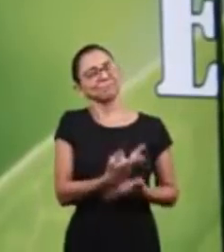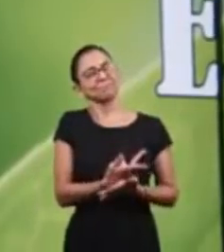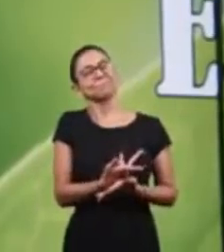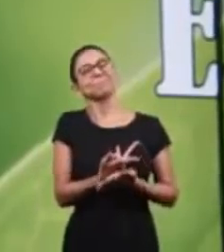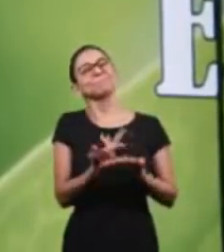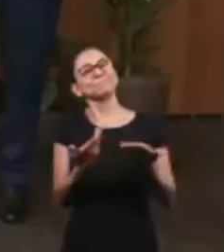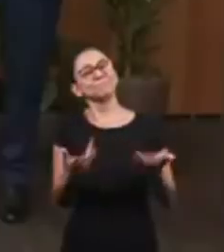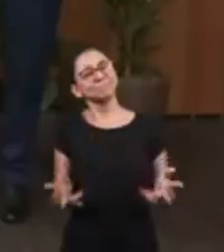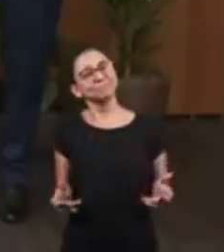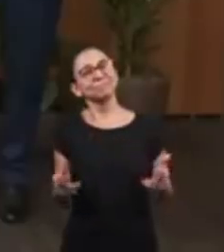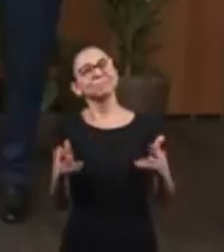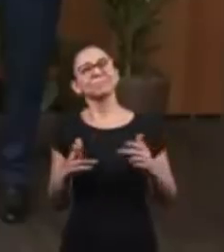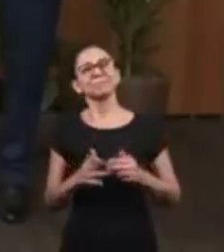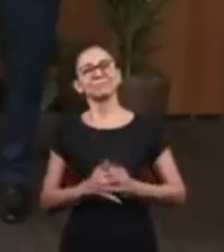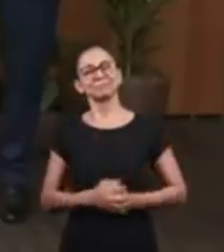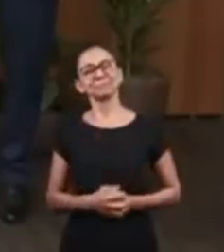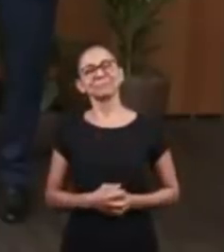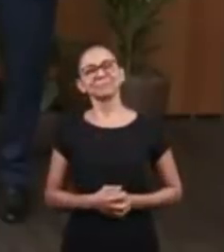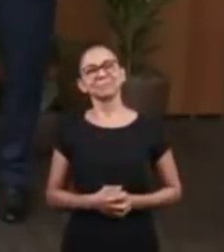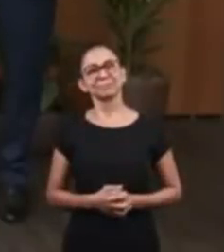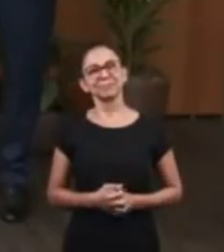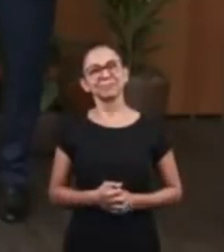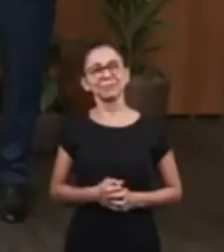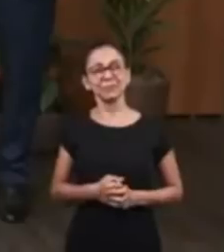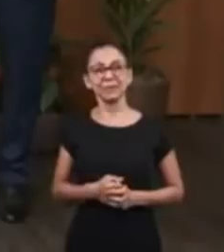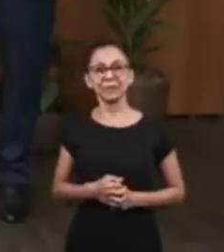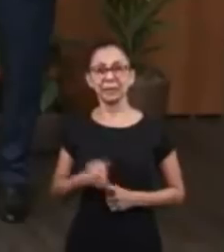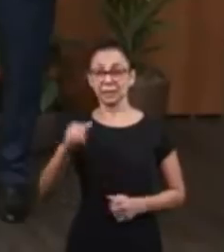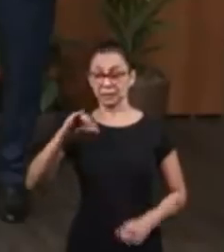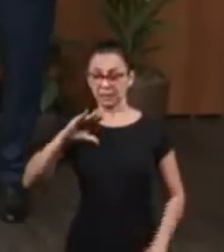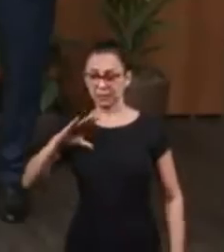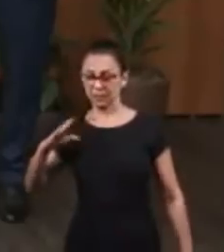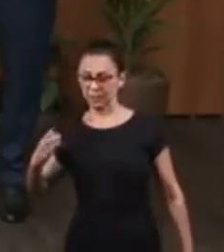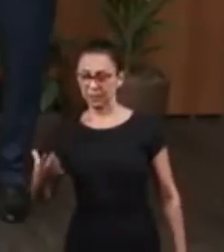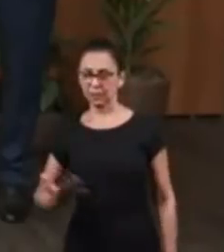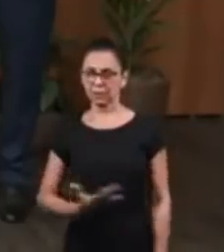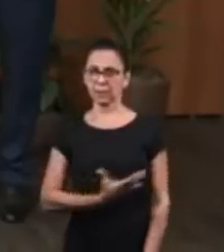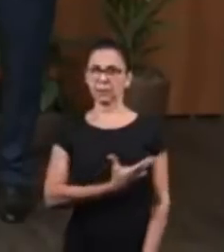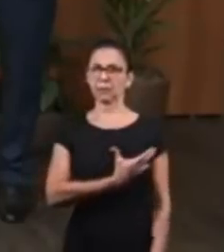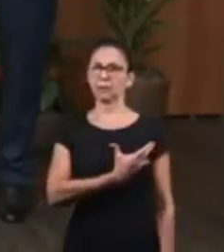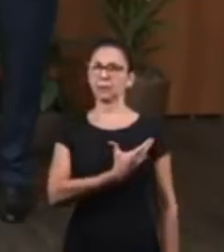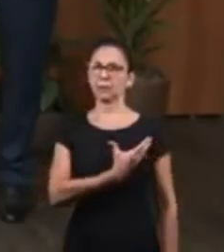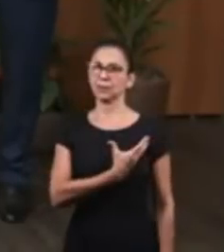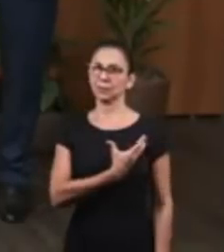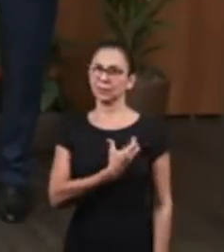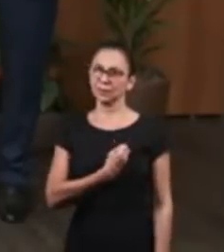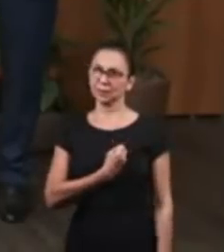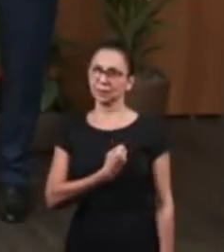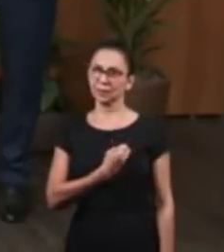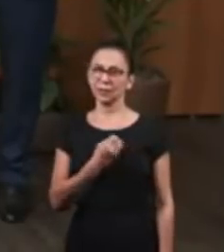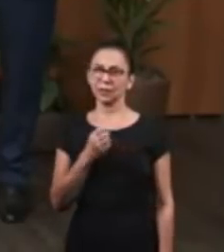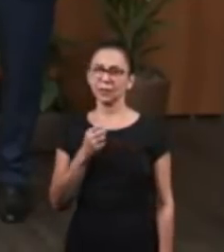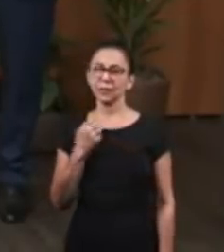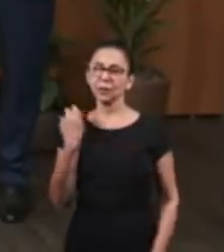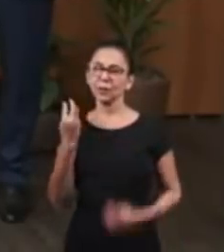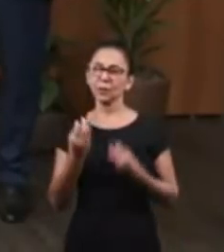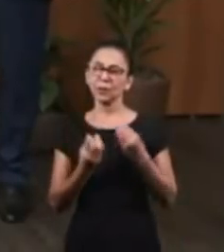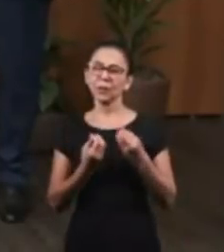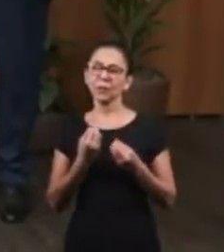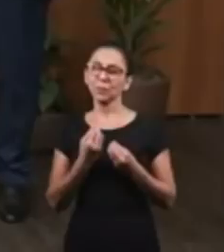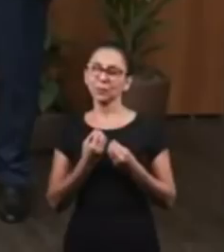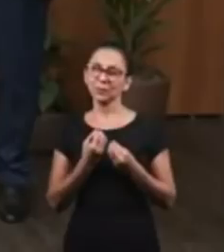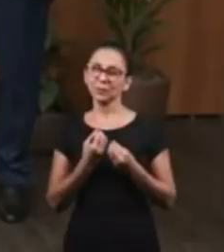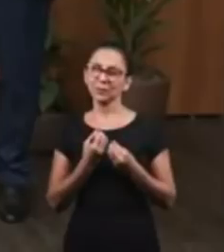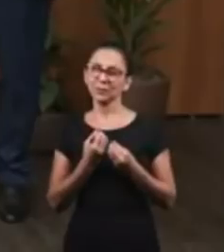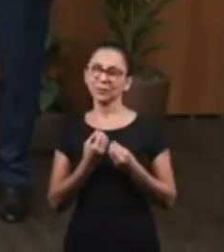salvation of Jesus takes place. There is no salvation without men recognizing